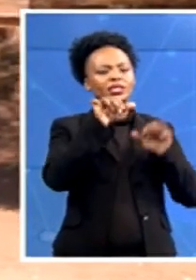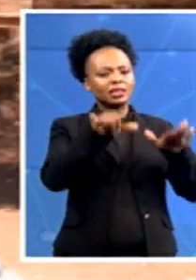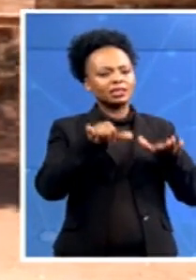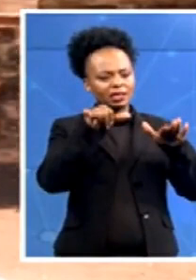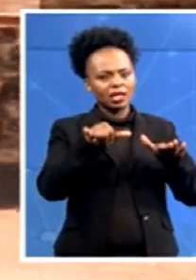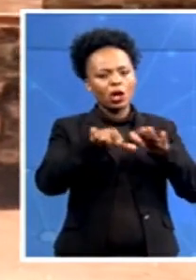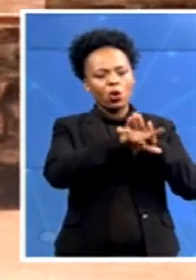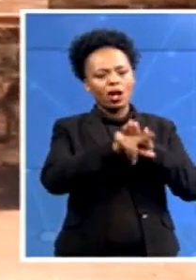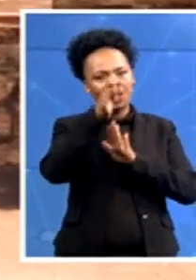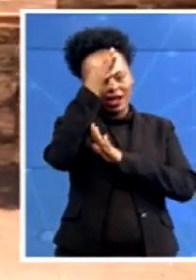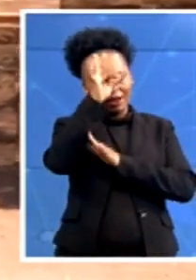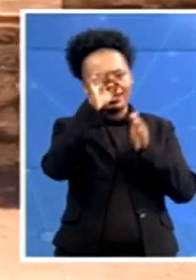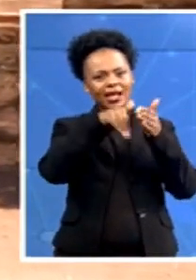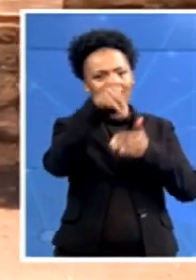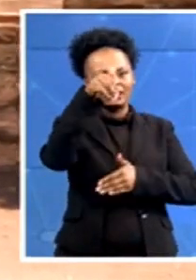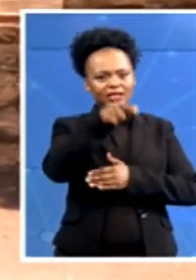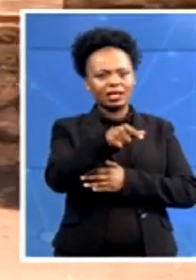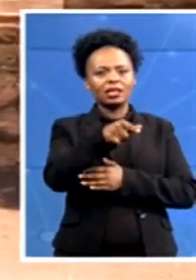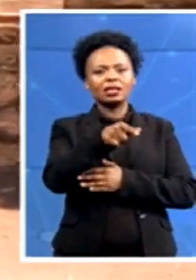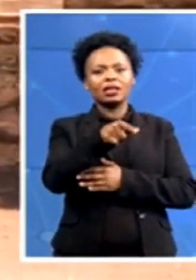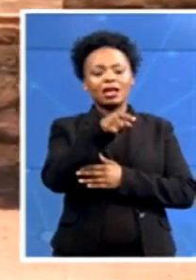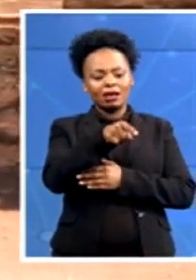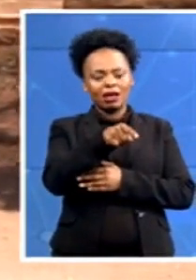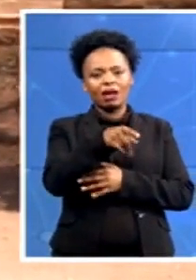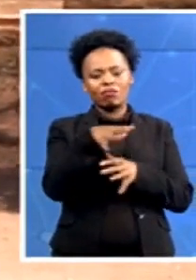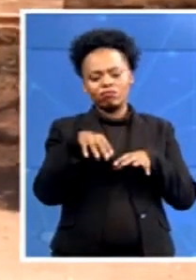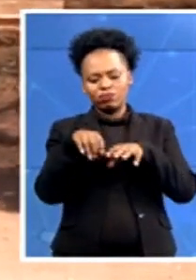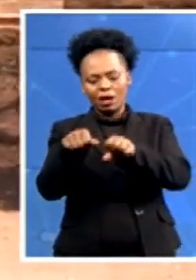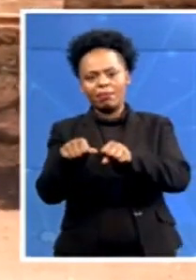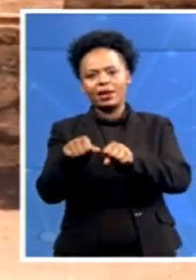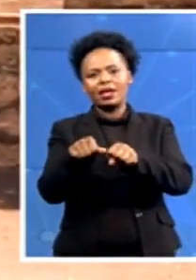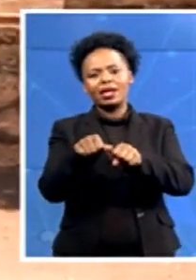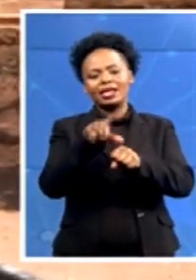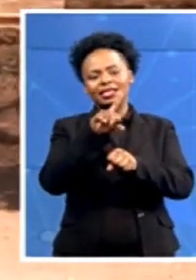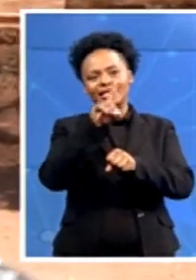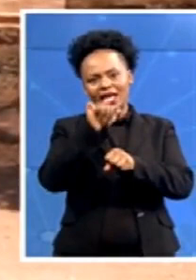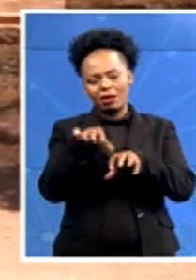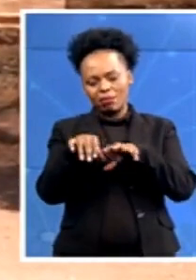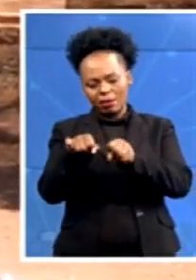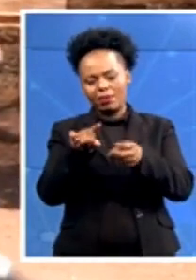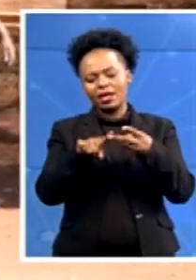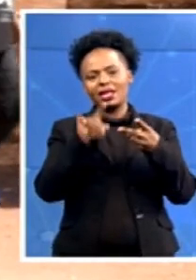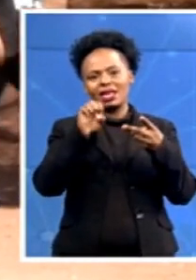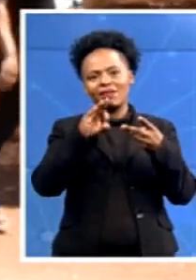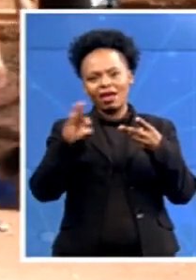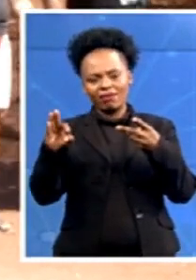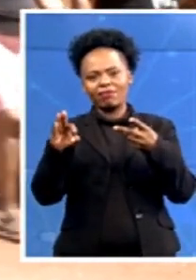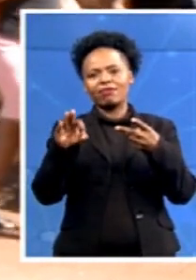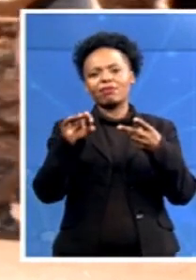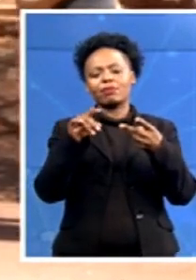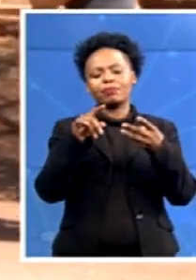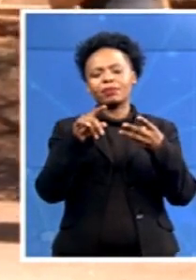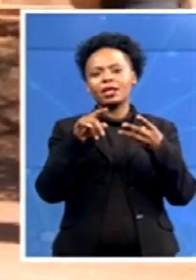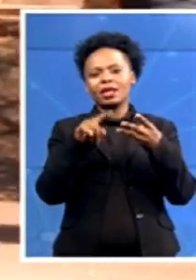municipality from the ANC, where we saw the DA, the EFF, and a residence association called the Tabazimbi Residence